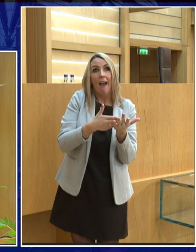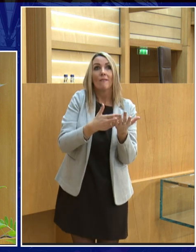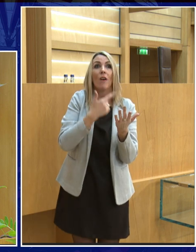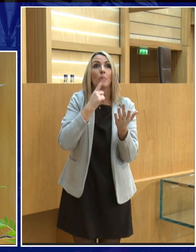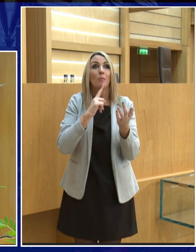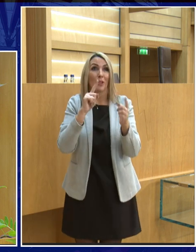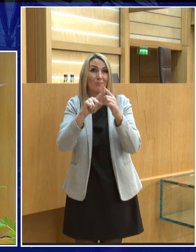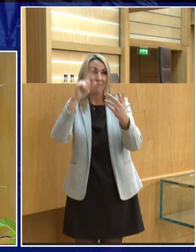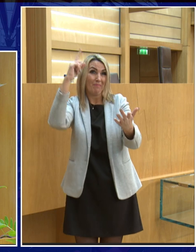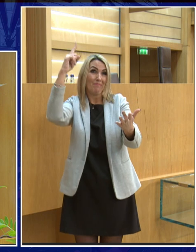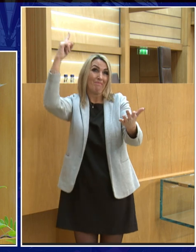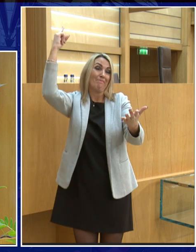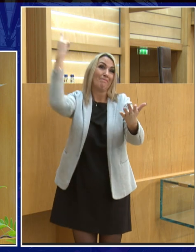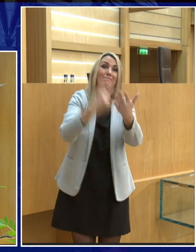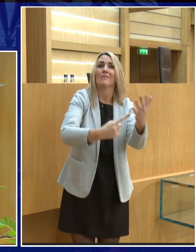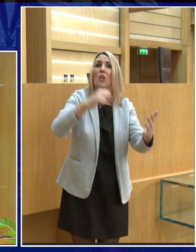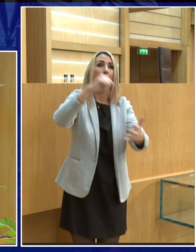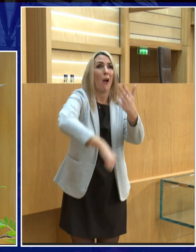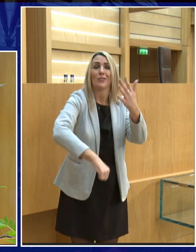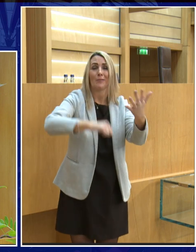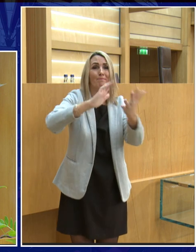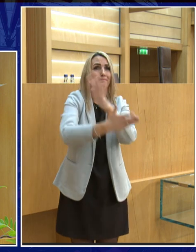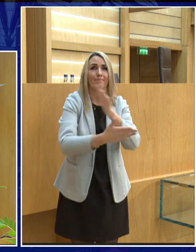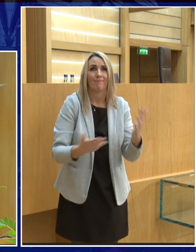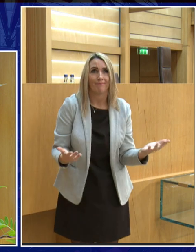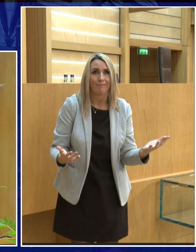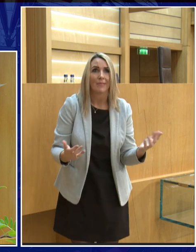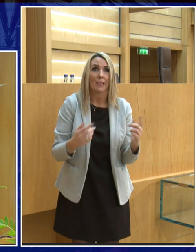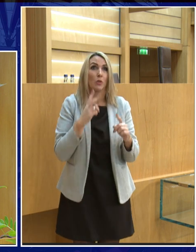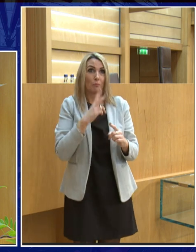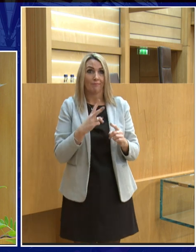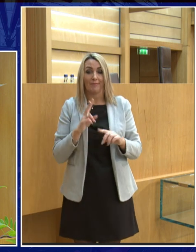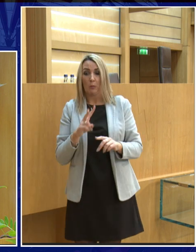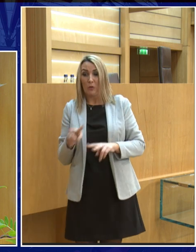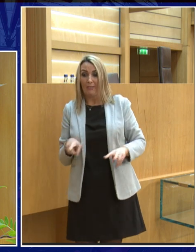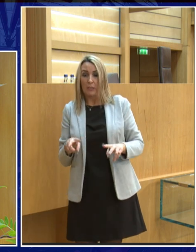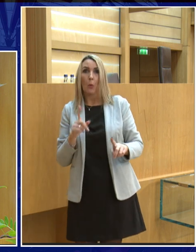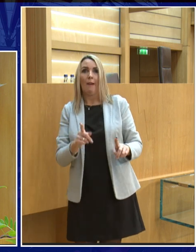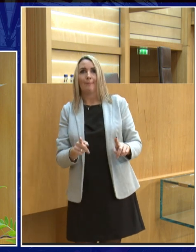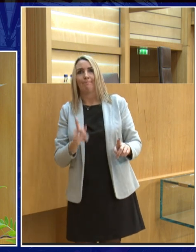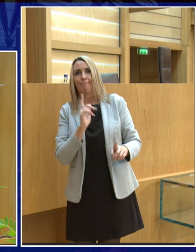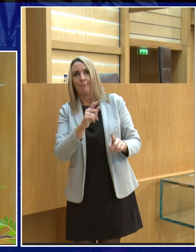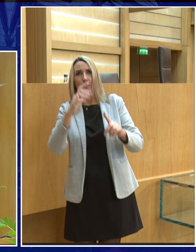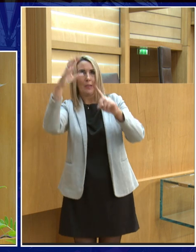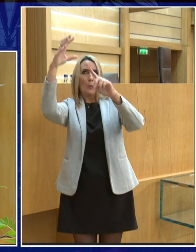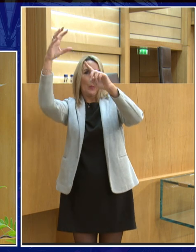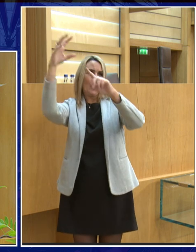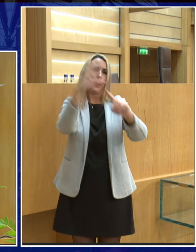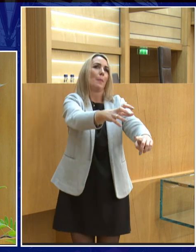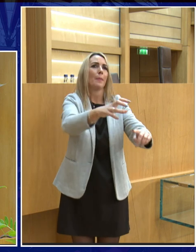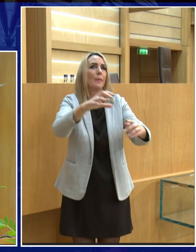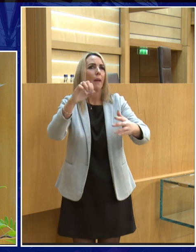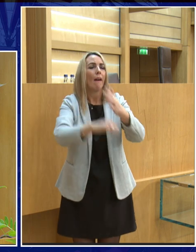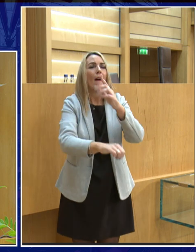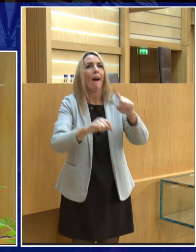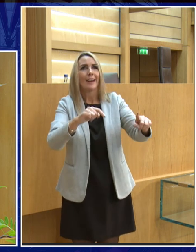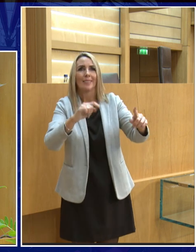landers hit the surface too hard and go smash and every so often you see footage or you see sort of pictures of